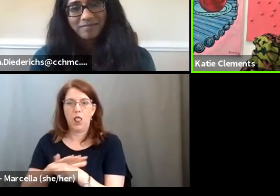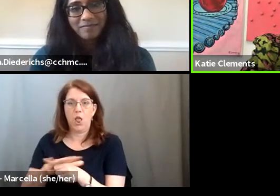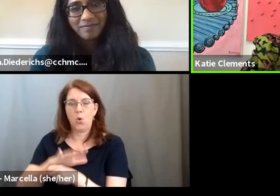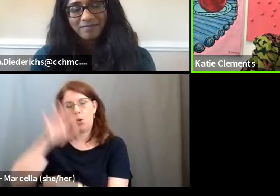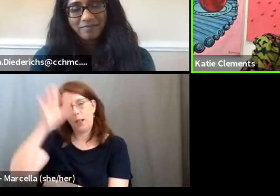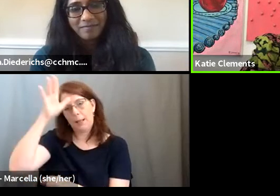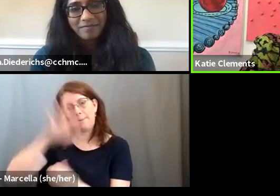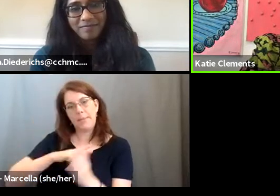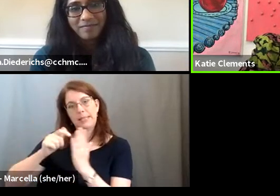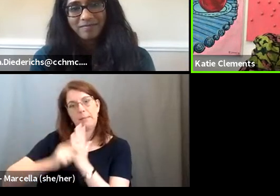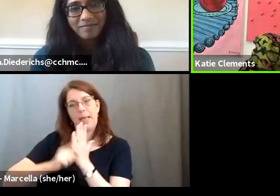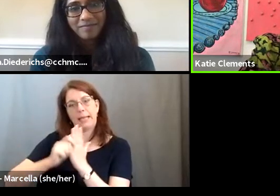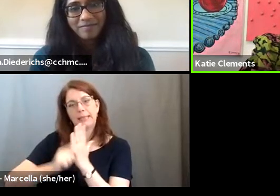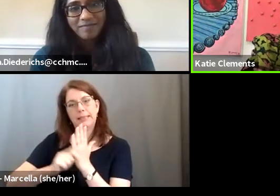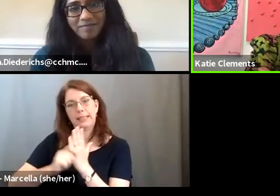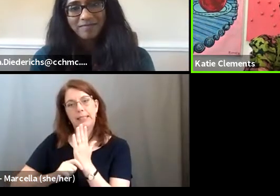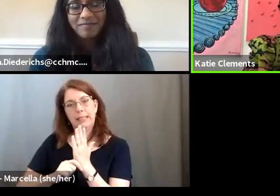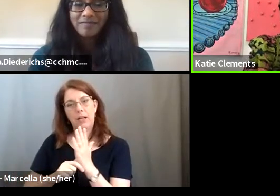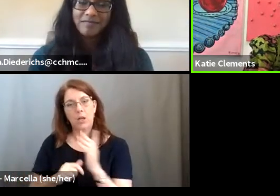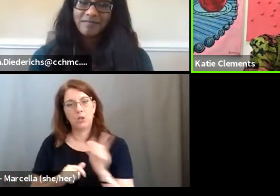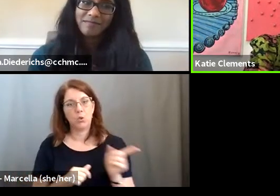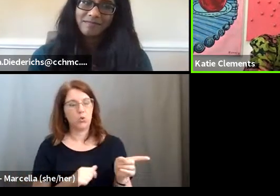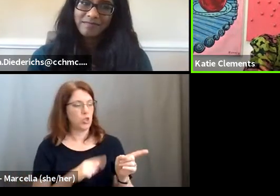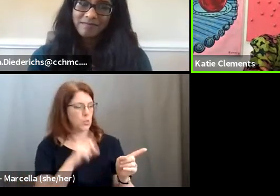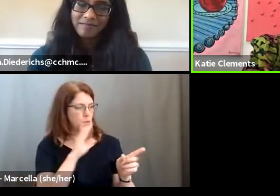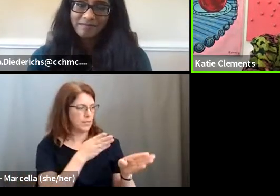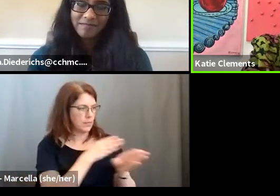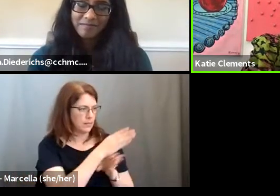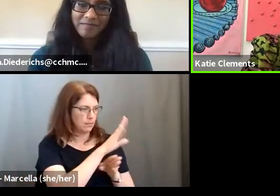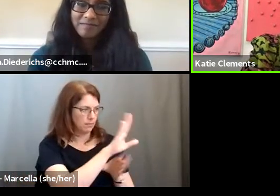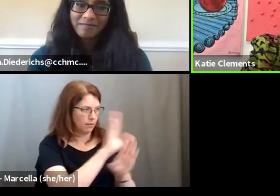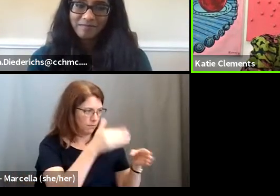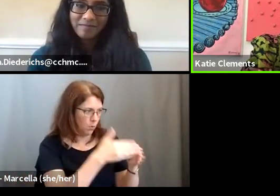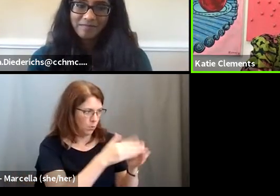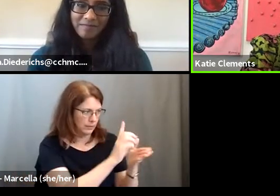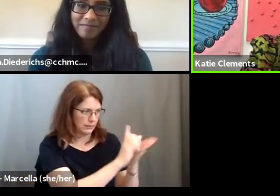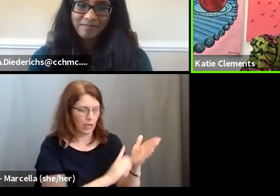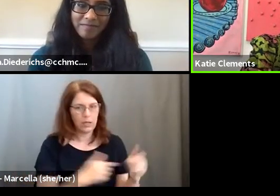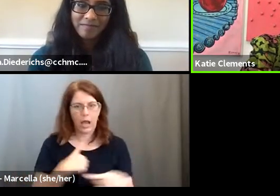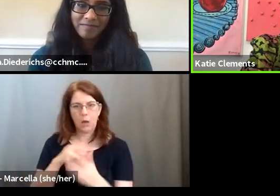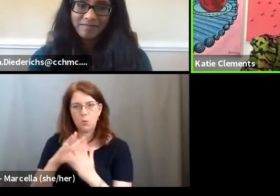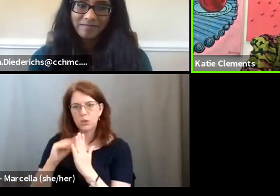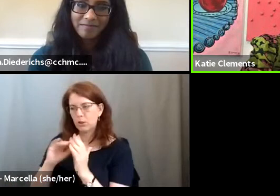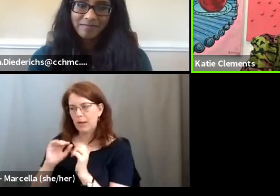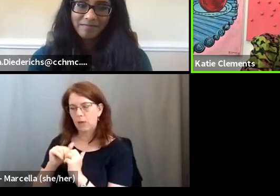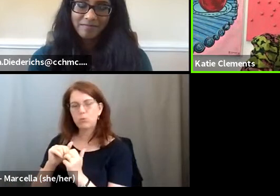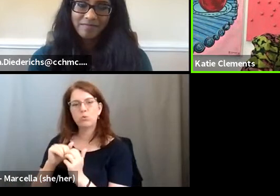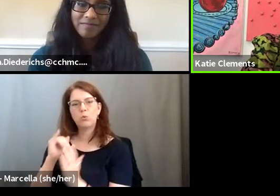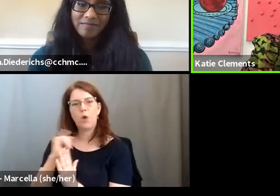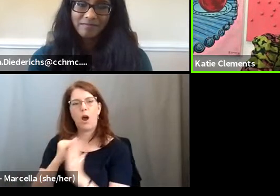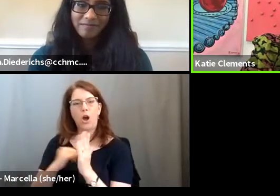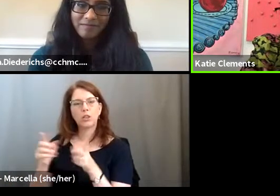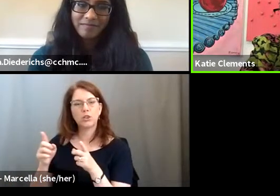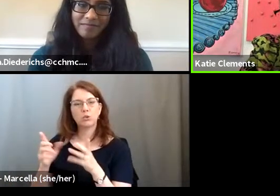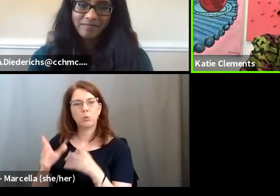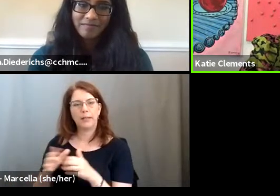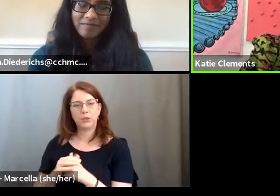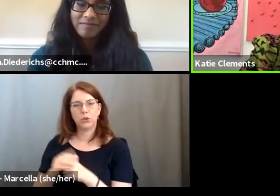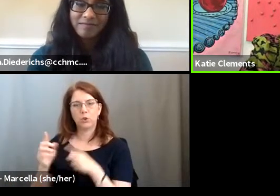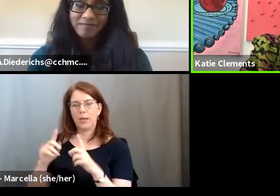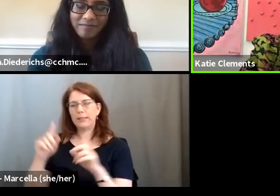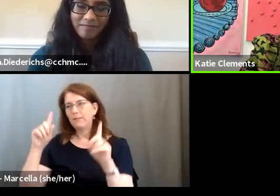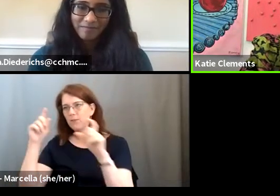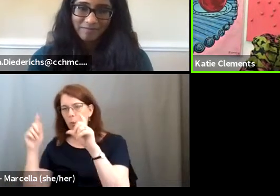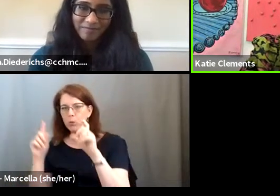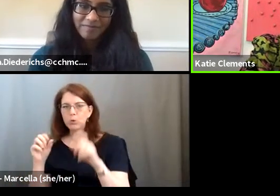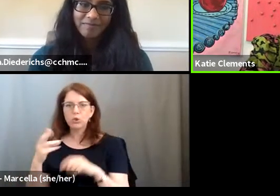magazine. So she was honing her skills as a designer. I was learning how to be an art director, art directing photo shoots,